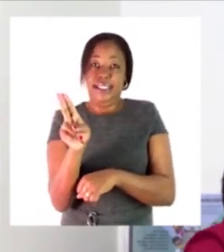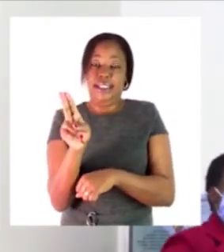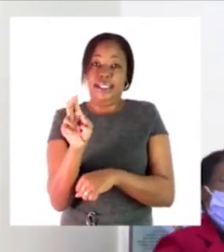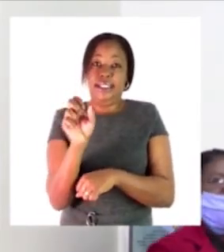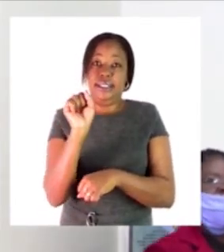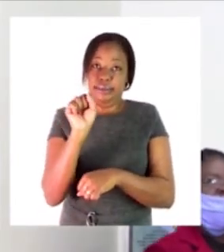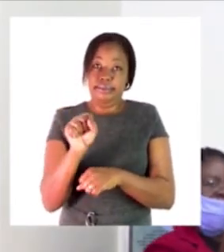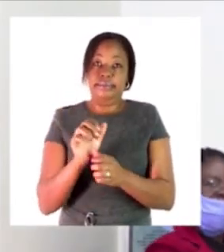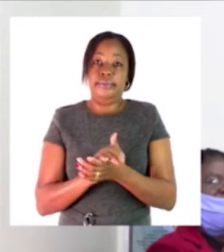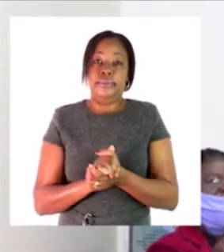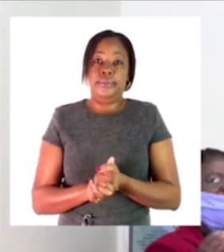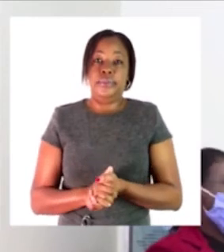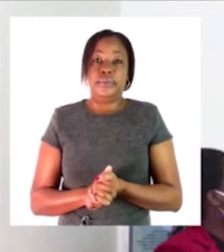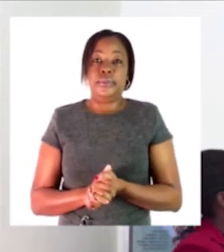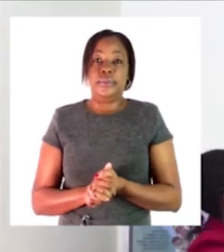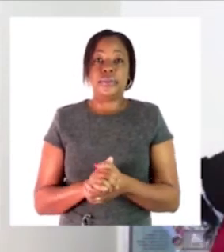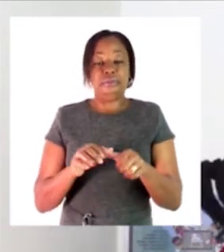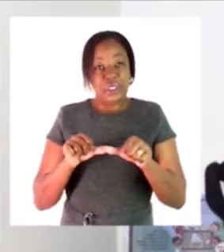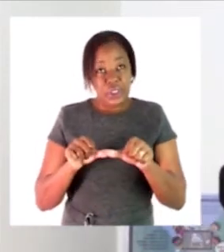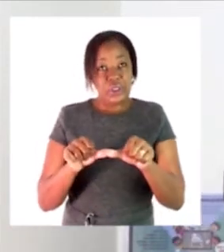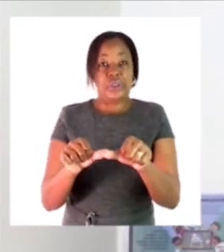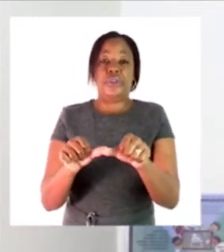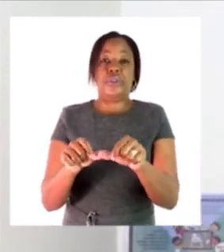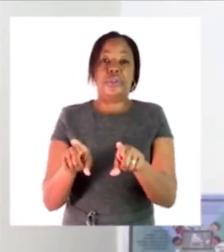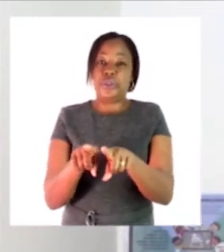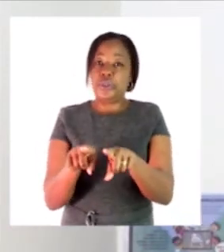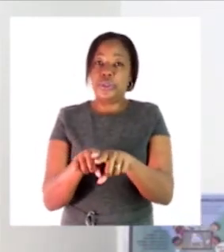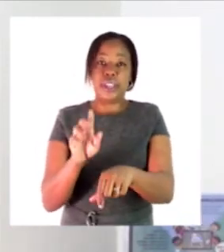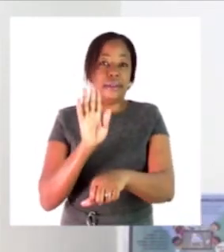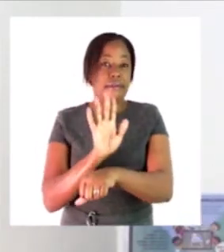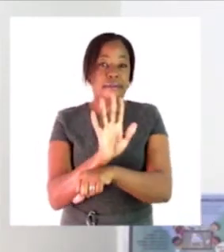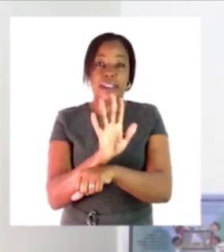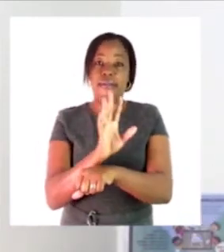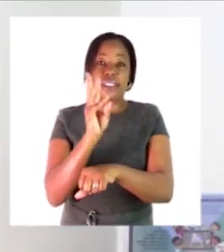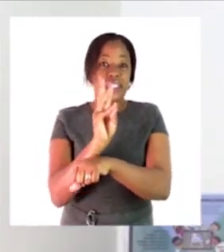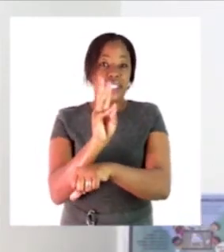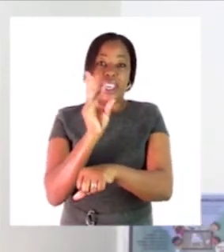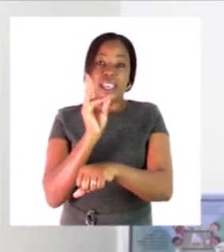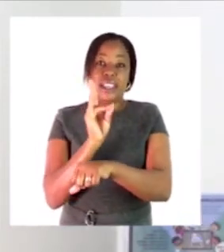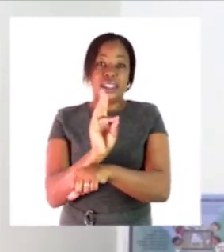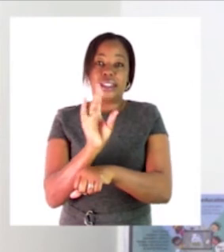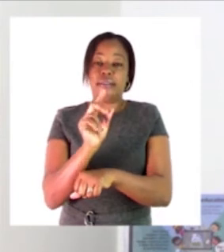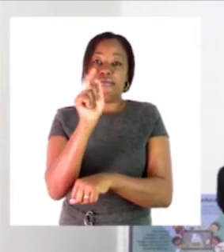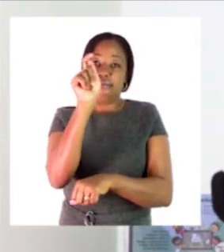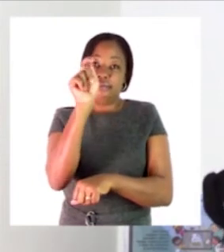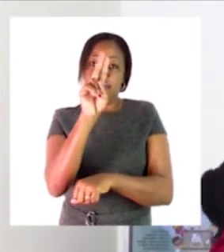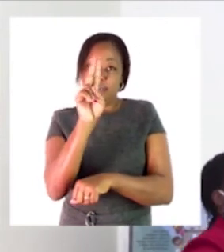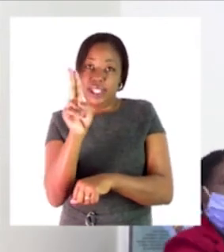like that from the fourth then i continue with the fifth the sixth using that